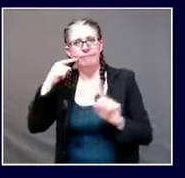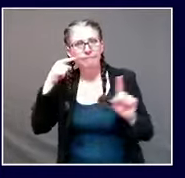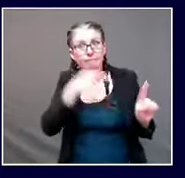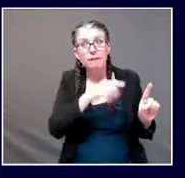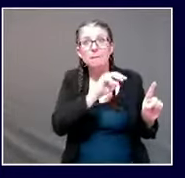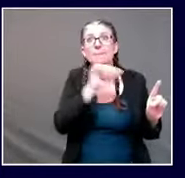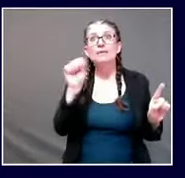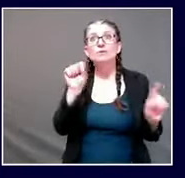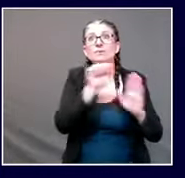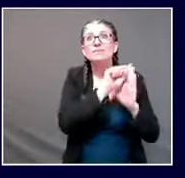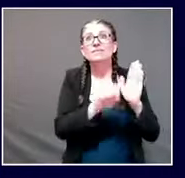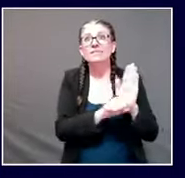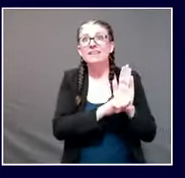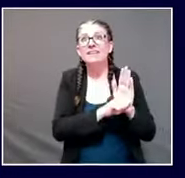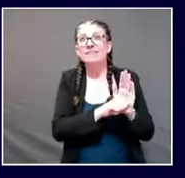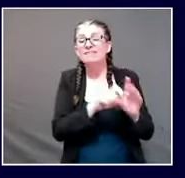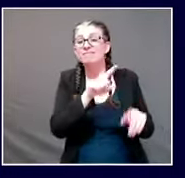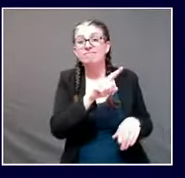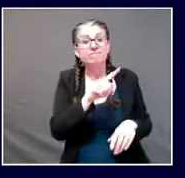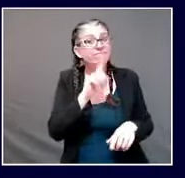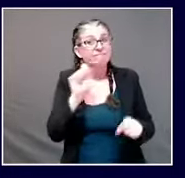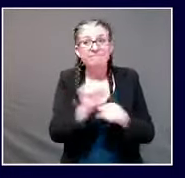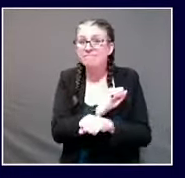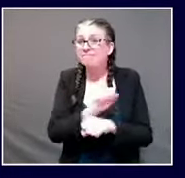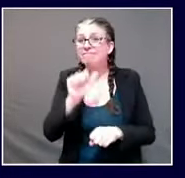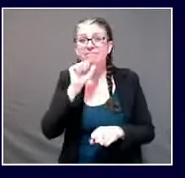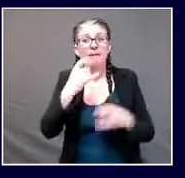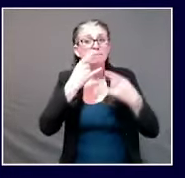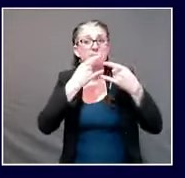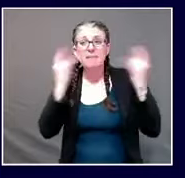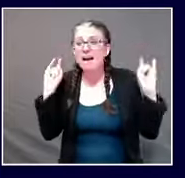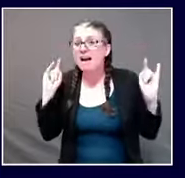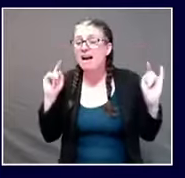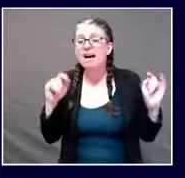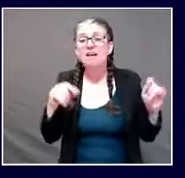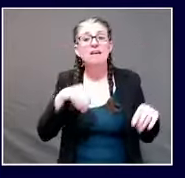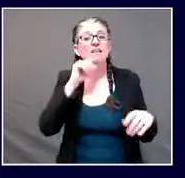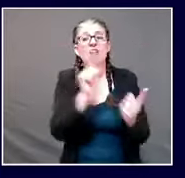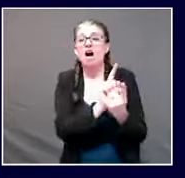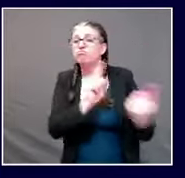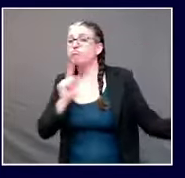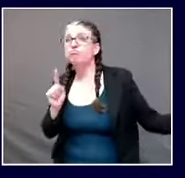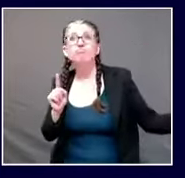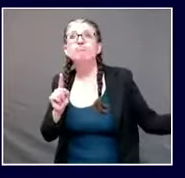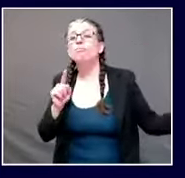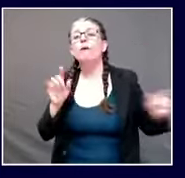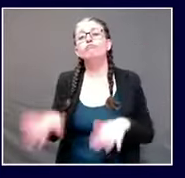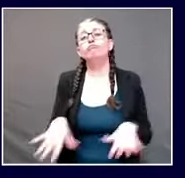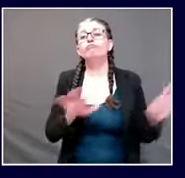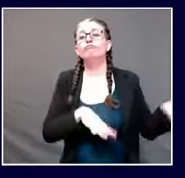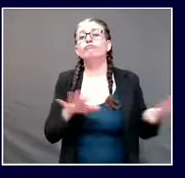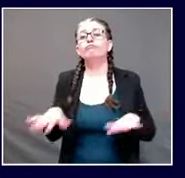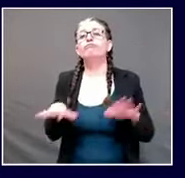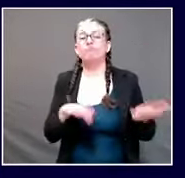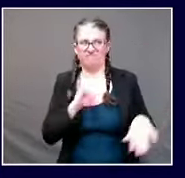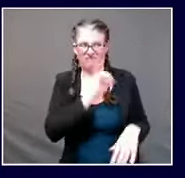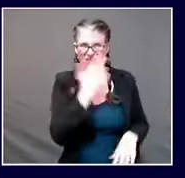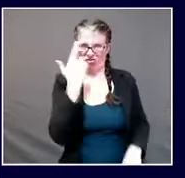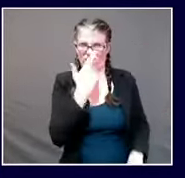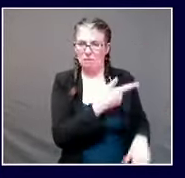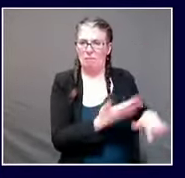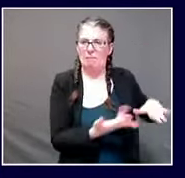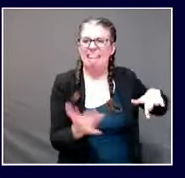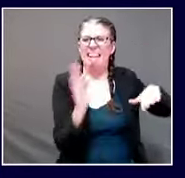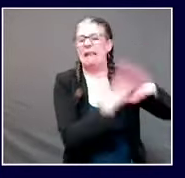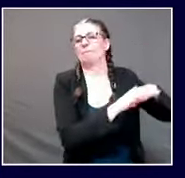unlikely that the current measures of the mass government uh will substantially bend the growth of the curve of the disease there um i